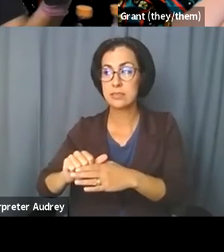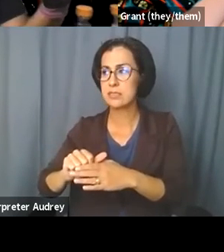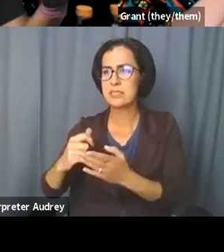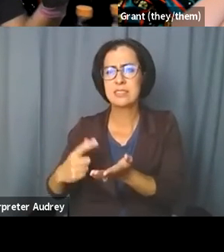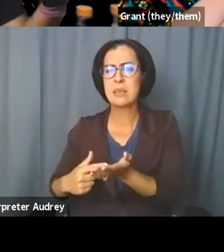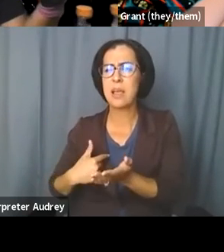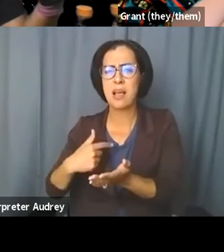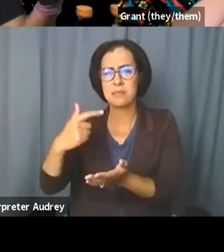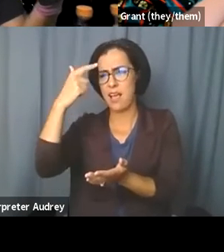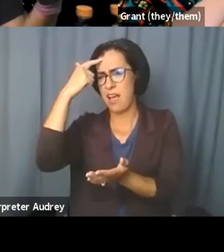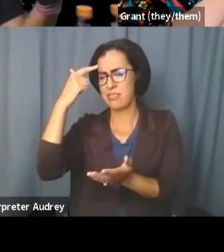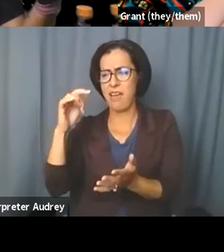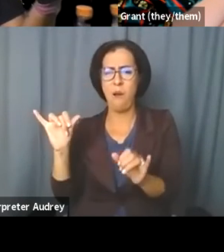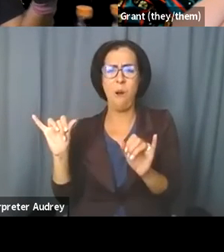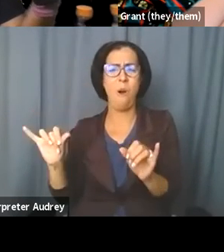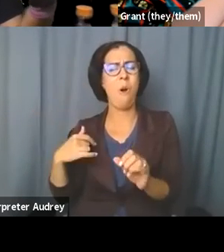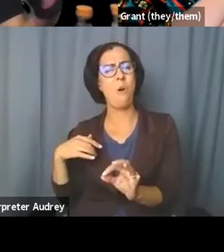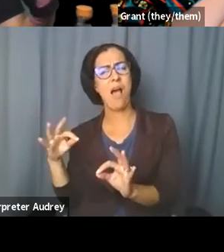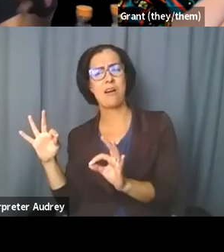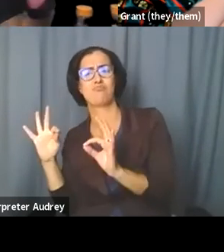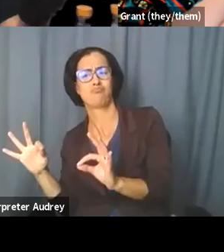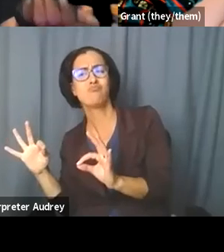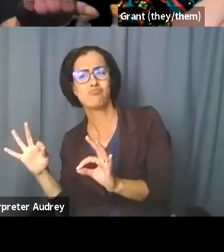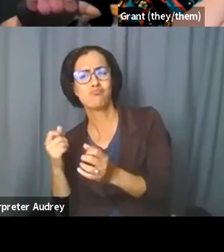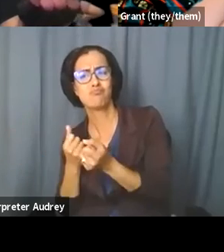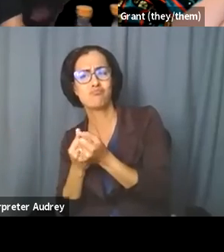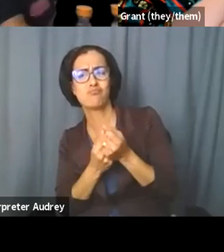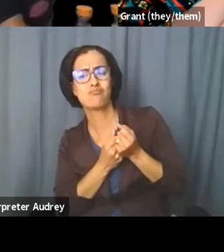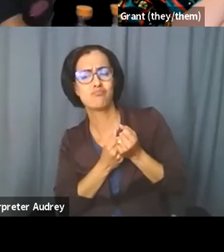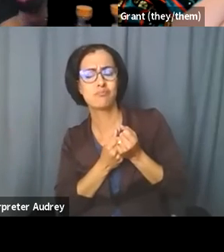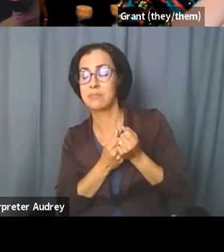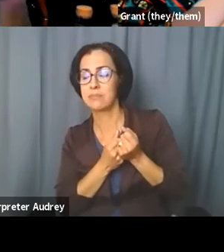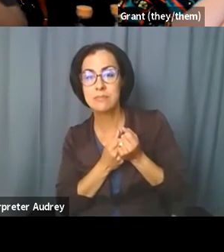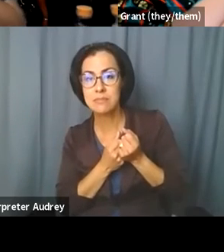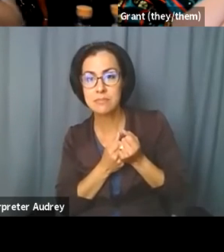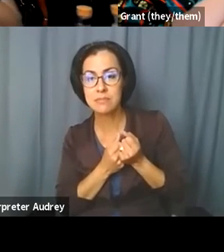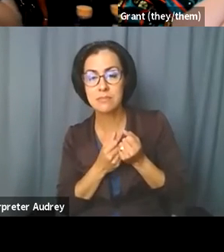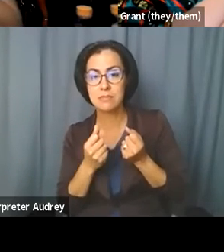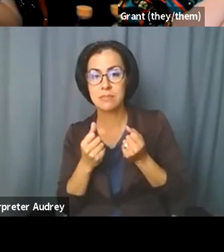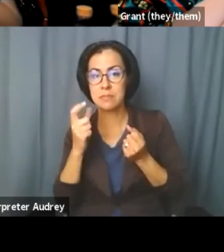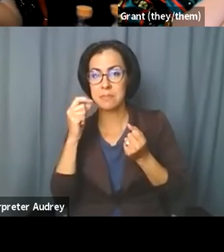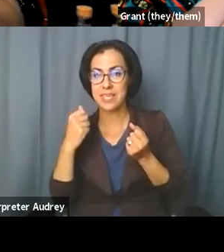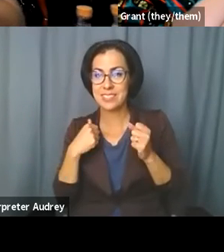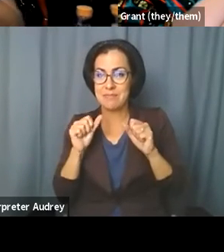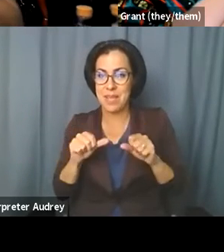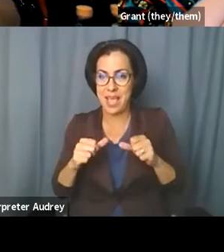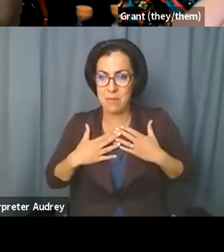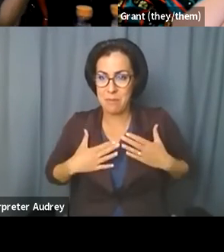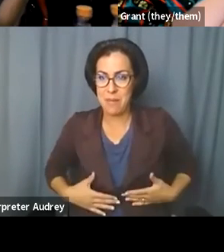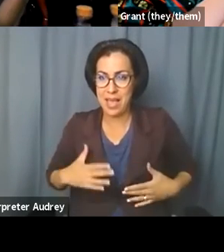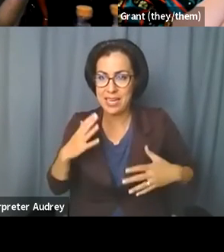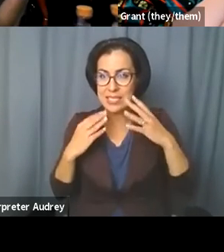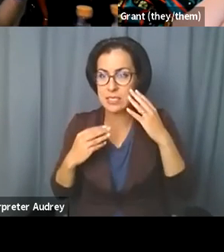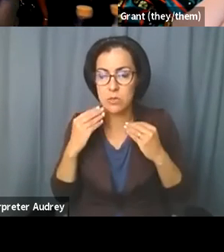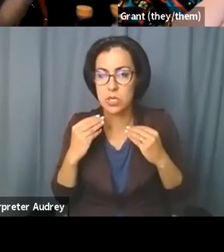so good for, for my community. And in fact, there were places where, because of my able-bodied experience, there were things I